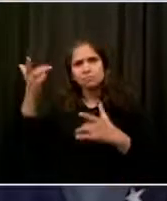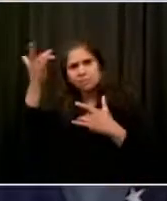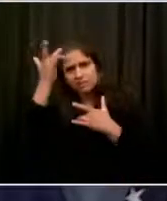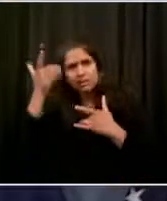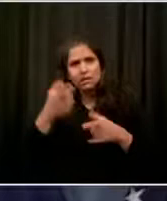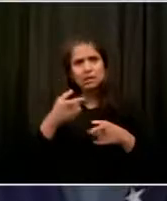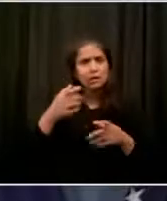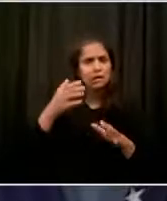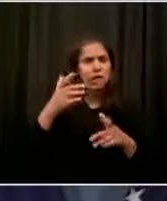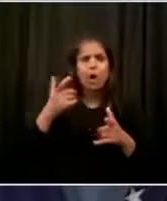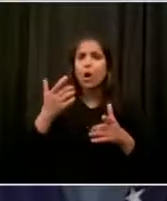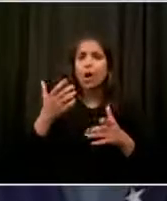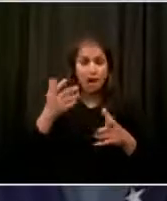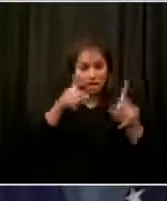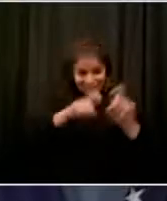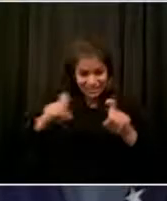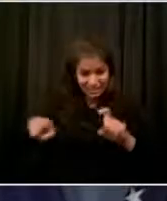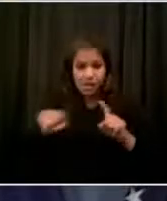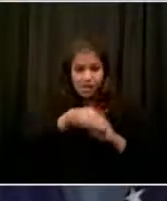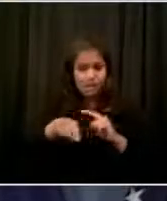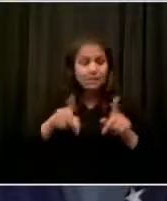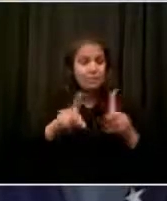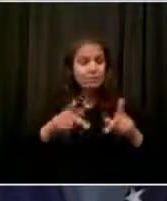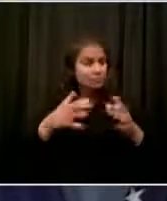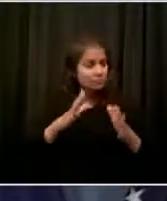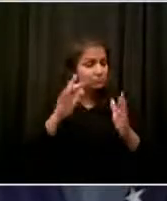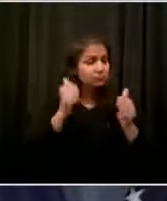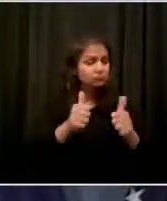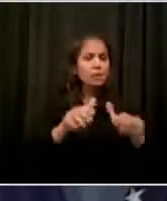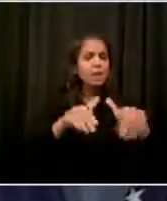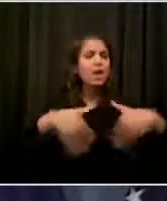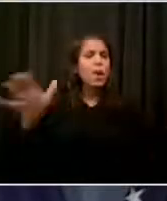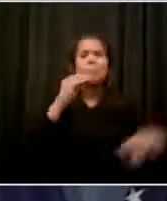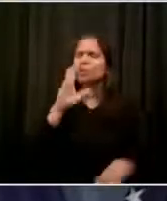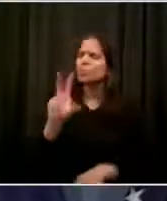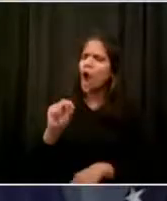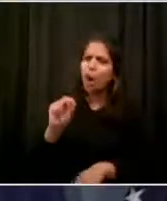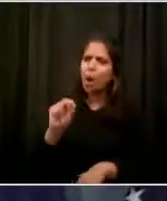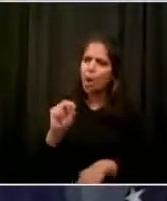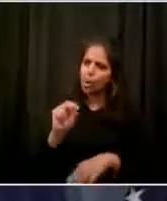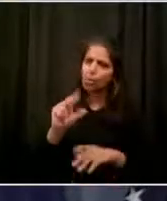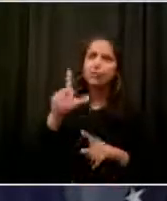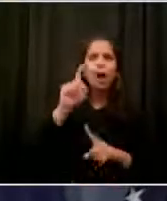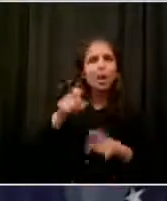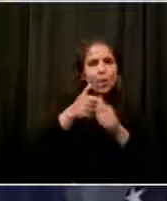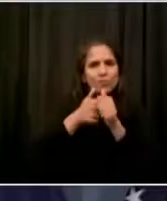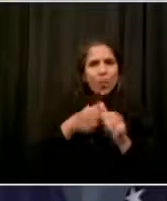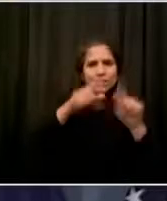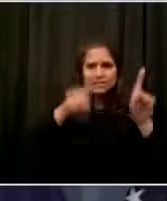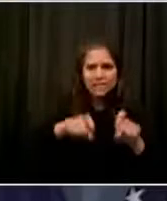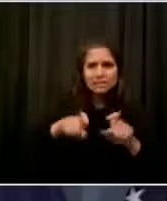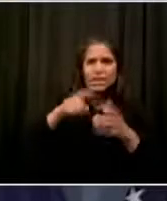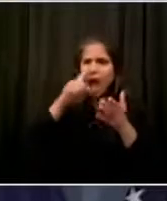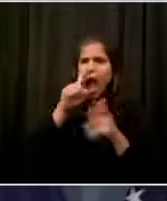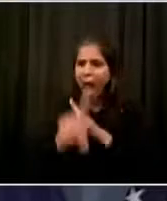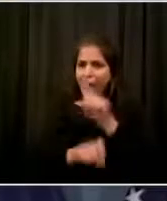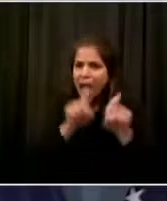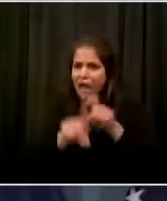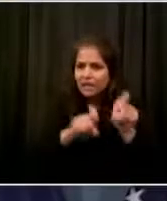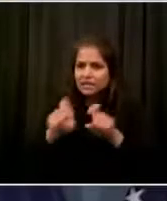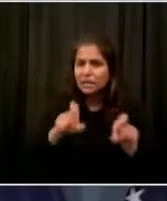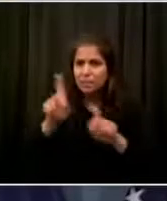that it takes to get a test result, these people out in the world who they've had contact with